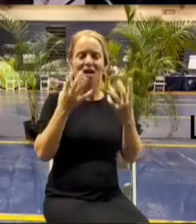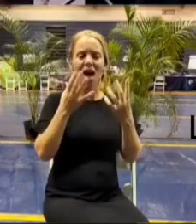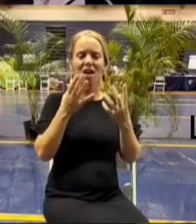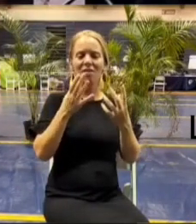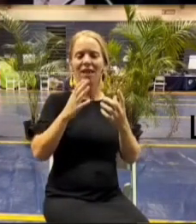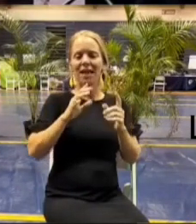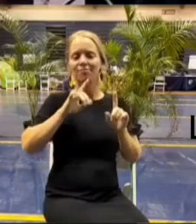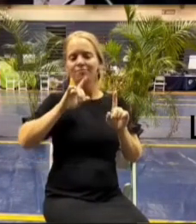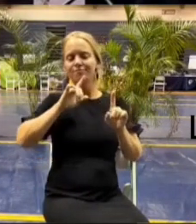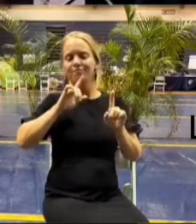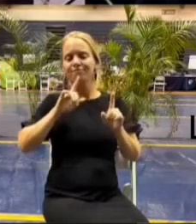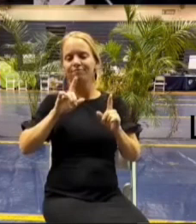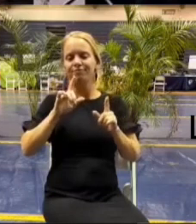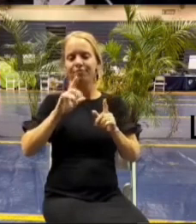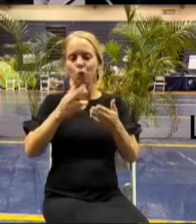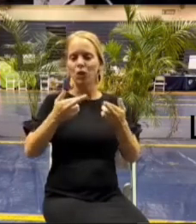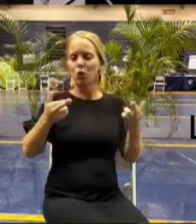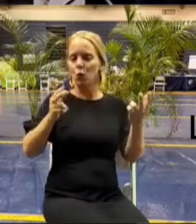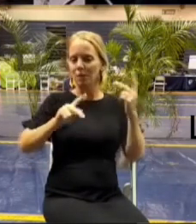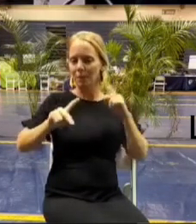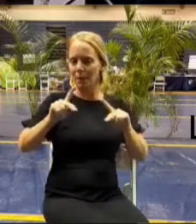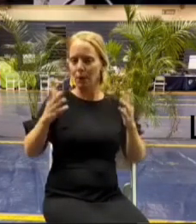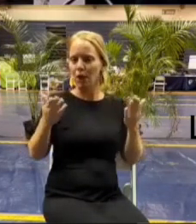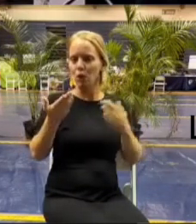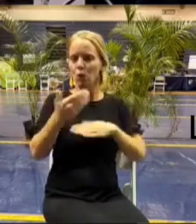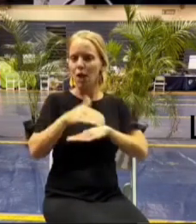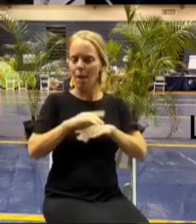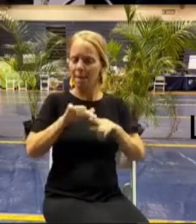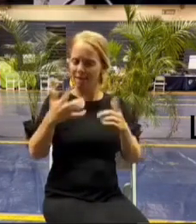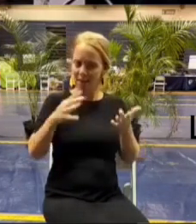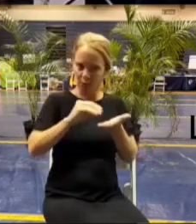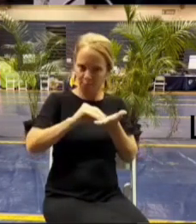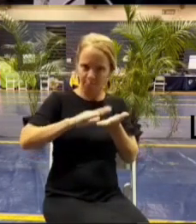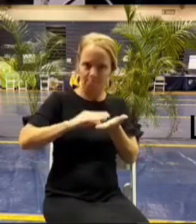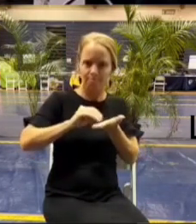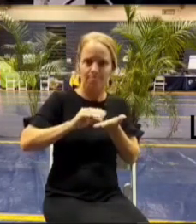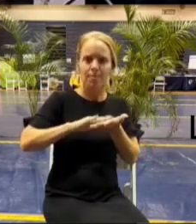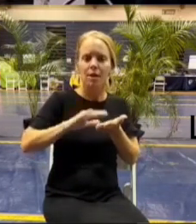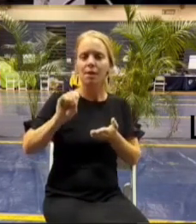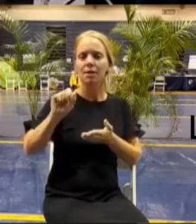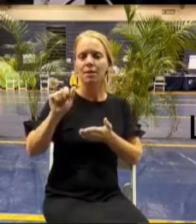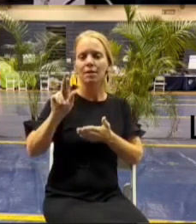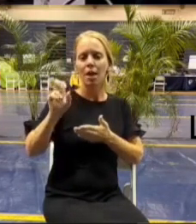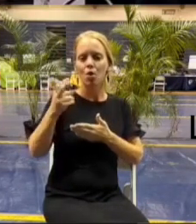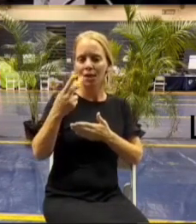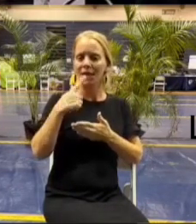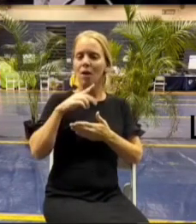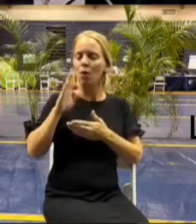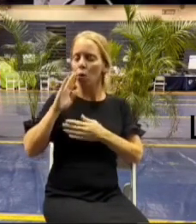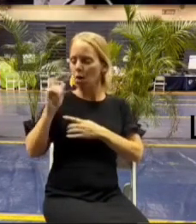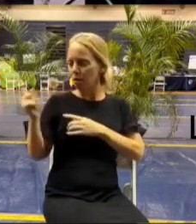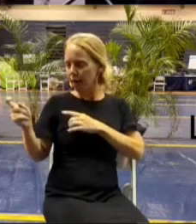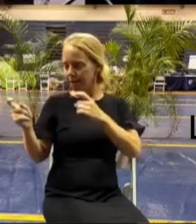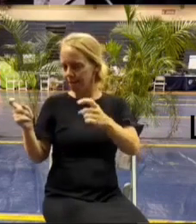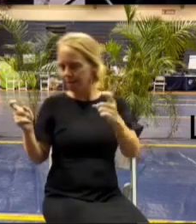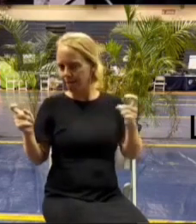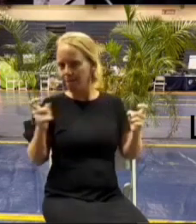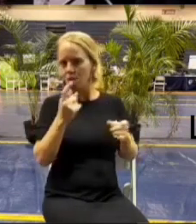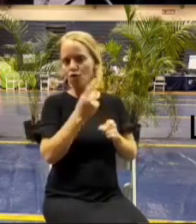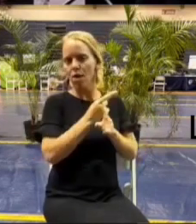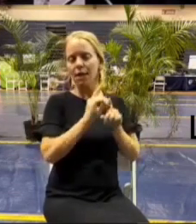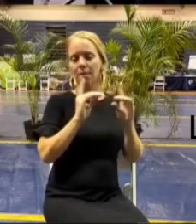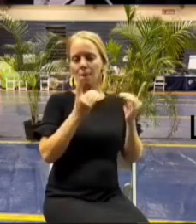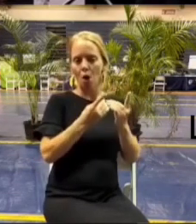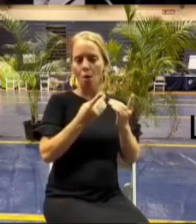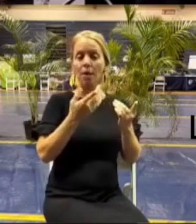but we have all of them written down and as sarah shared we will get them to the right places so we can have those answers if not next wednesday